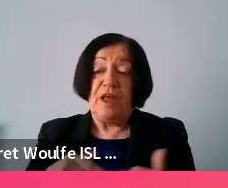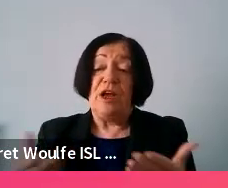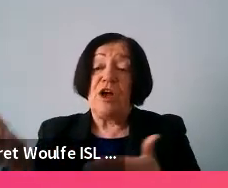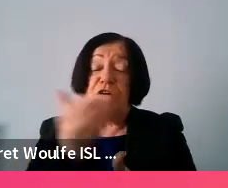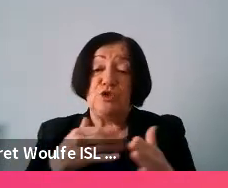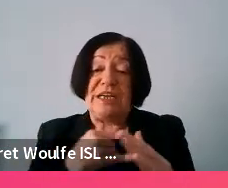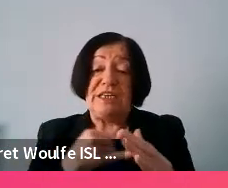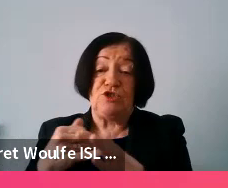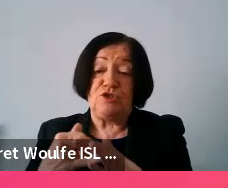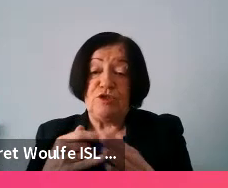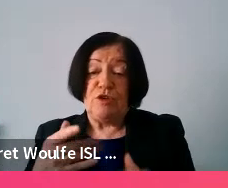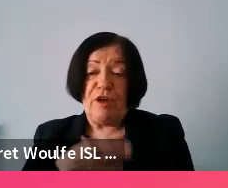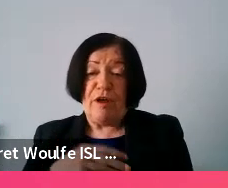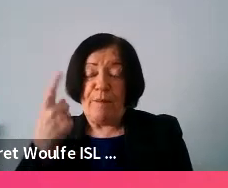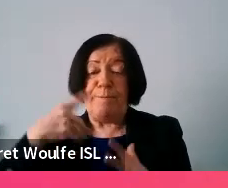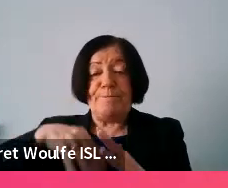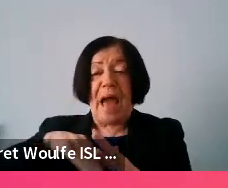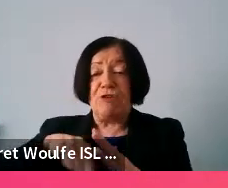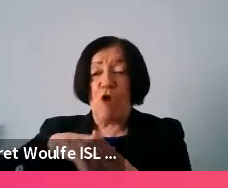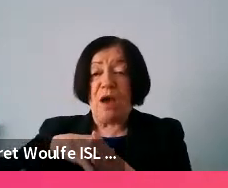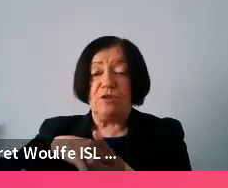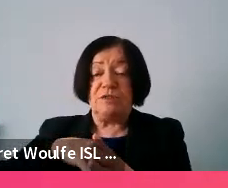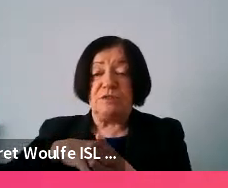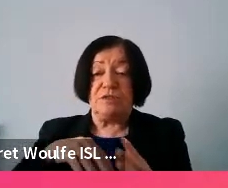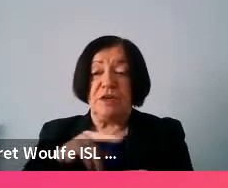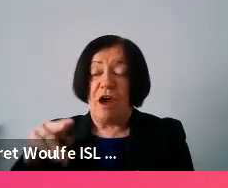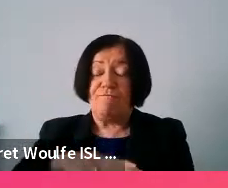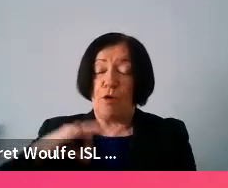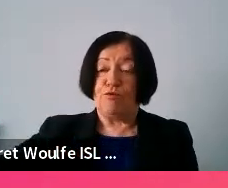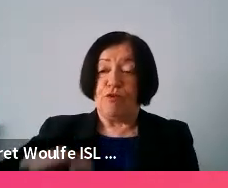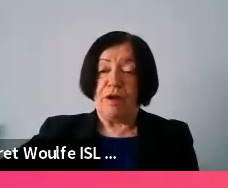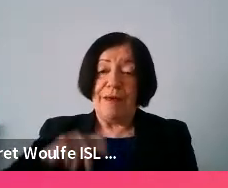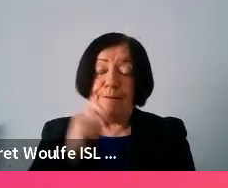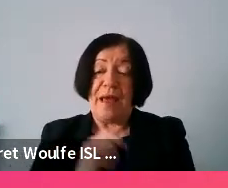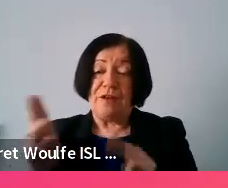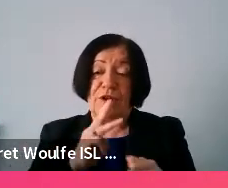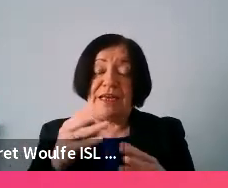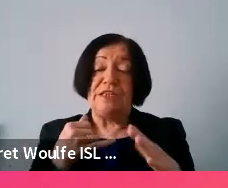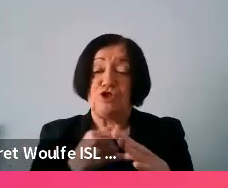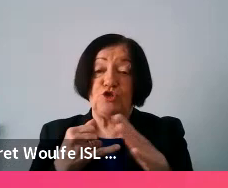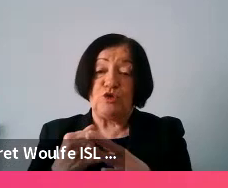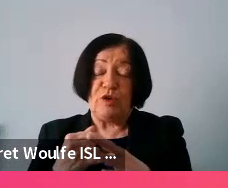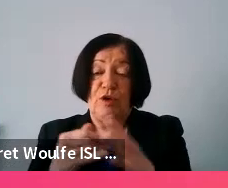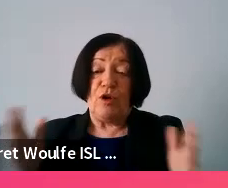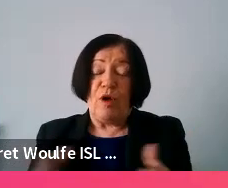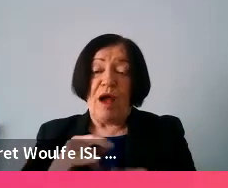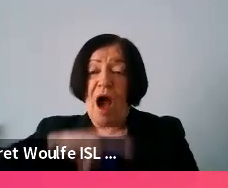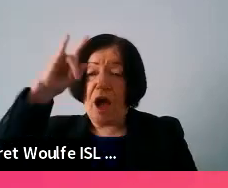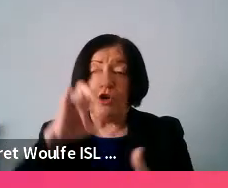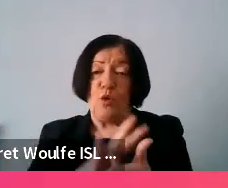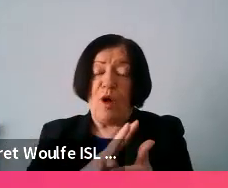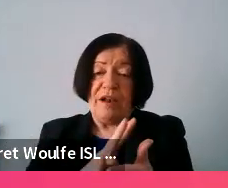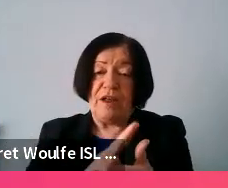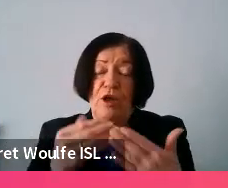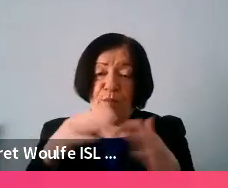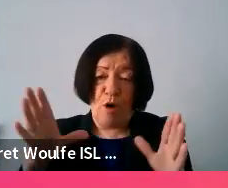institute just for a bit of background is a not-for-profit best practice institute and promoting high quality public